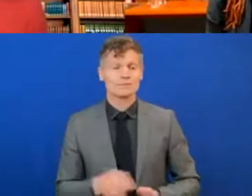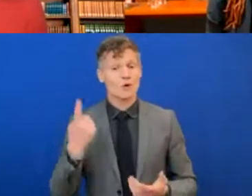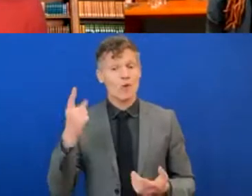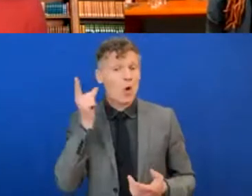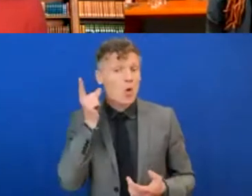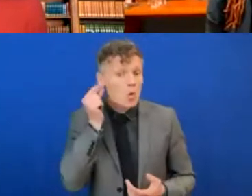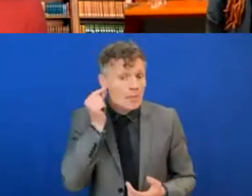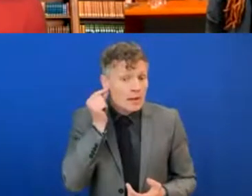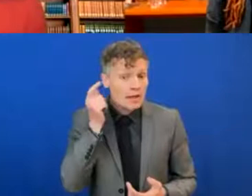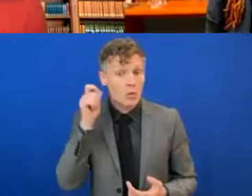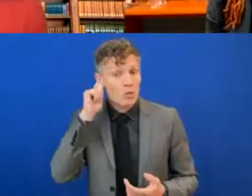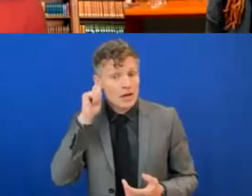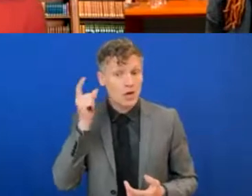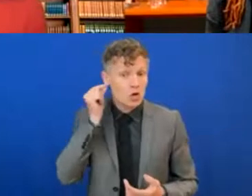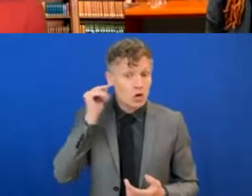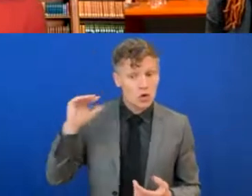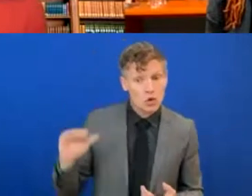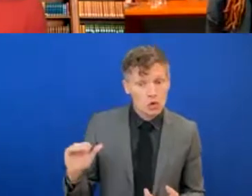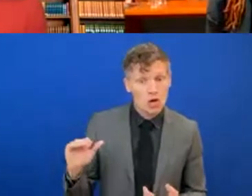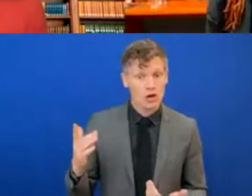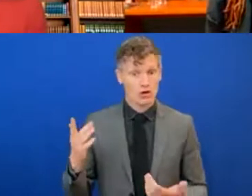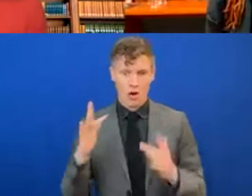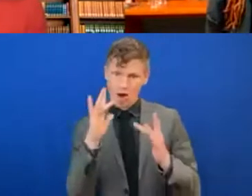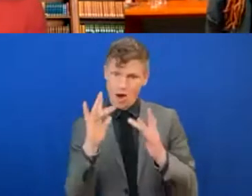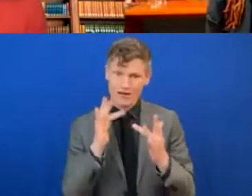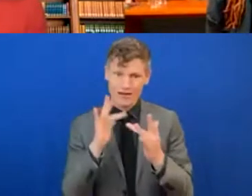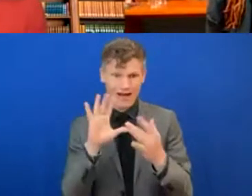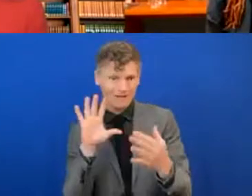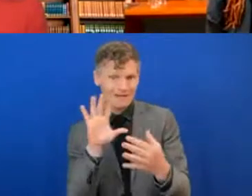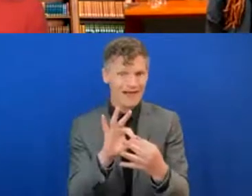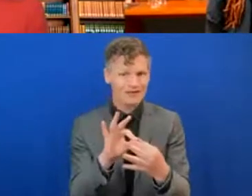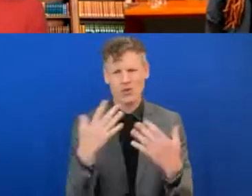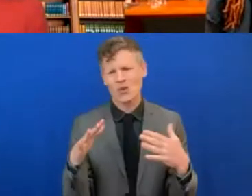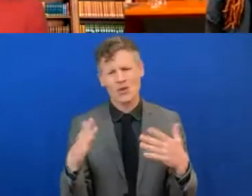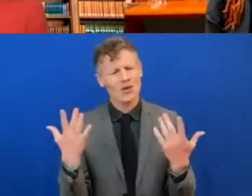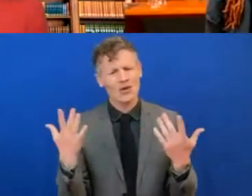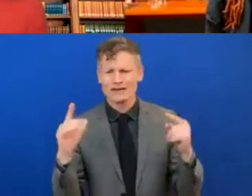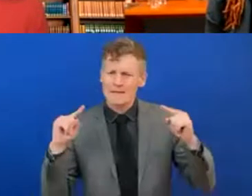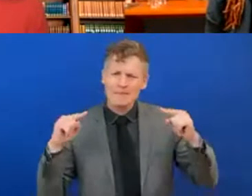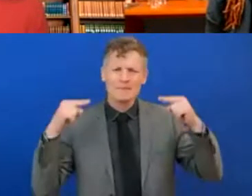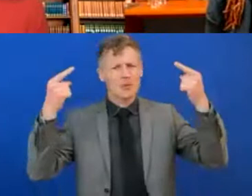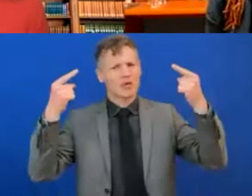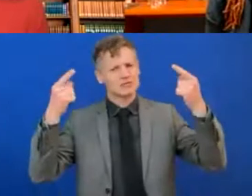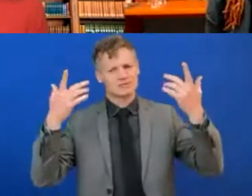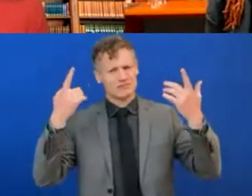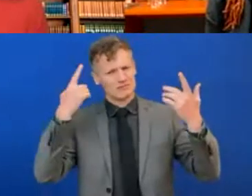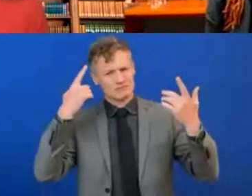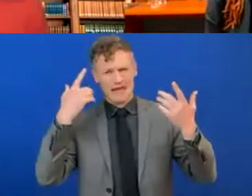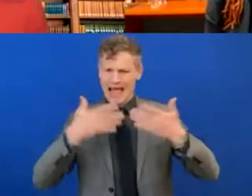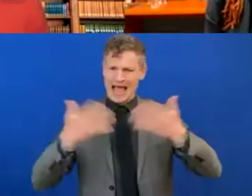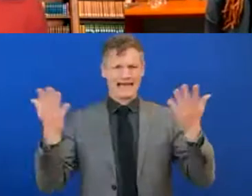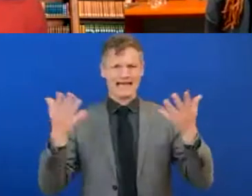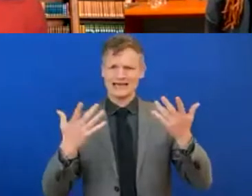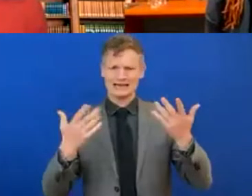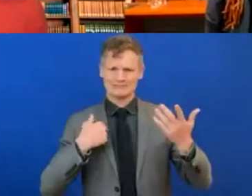to be online is a critical enabler for social and economic transformation and development.